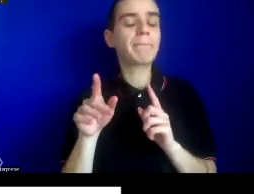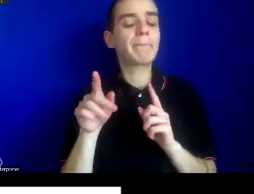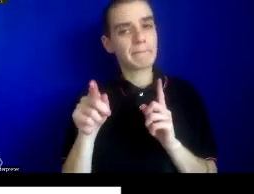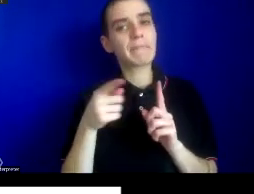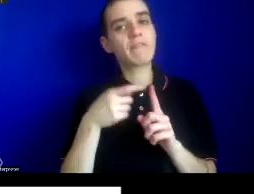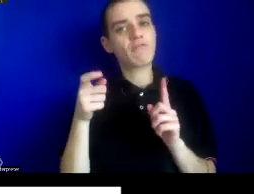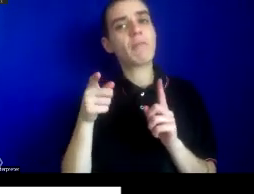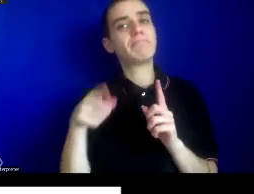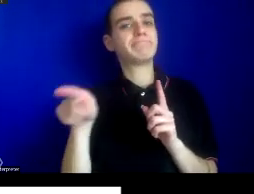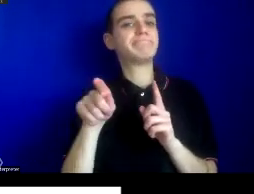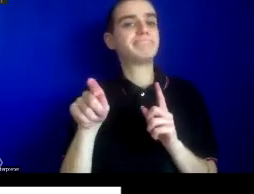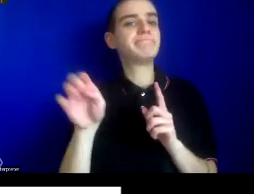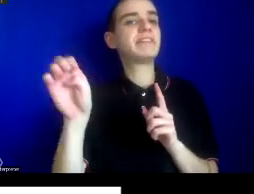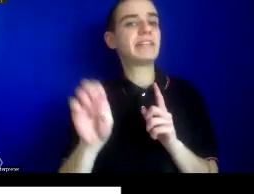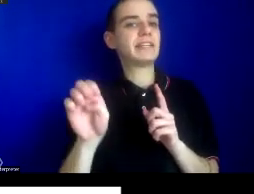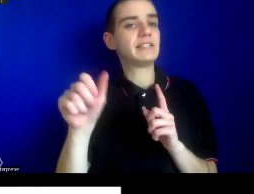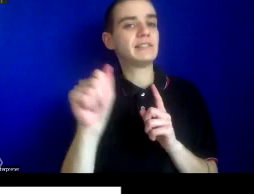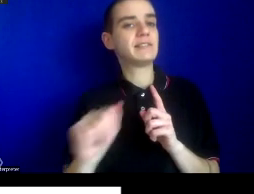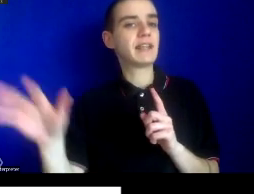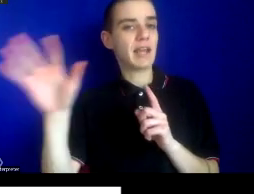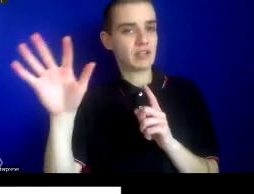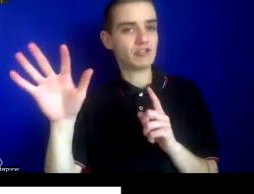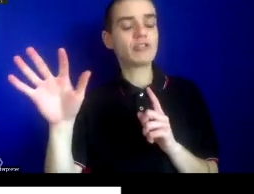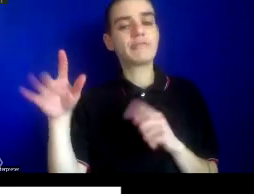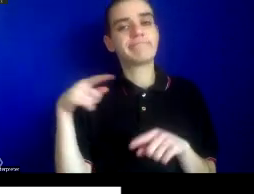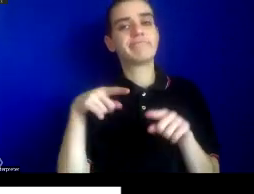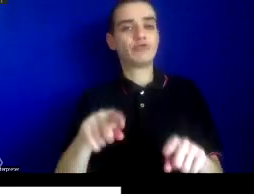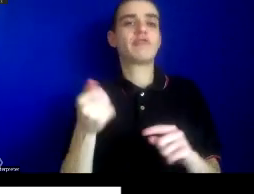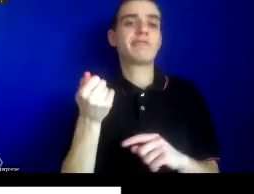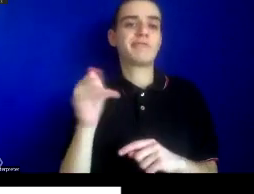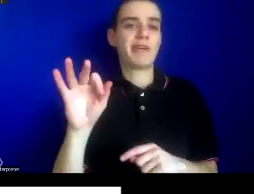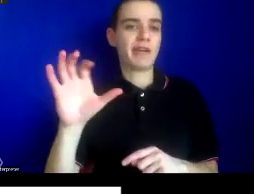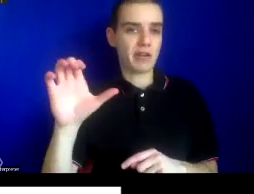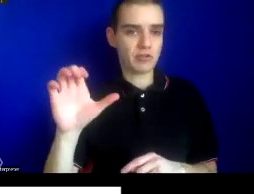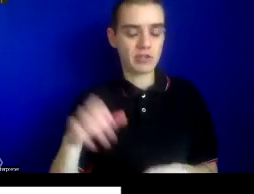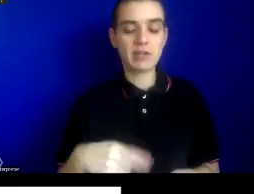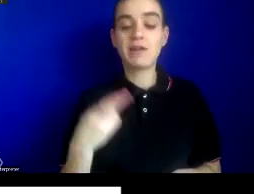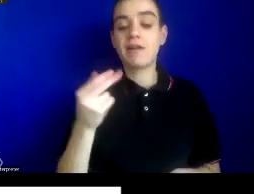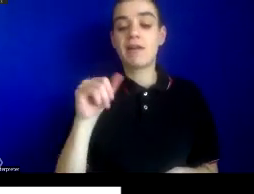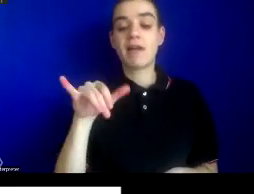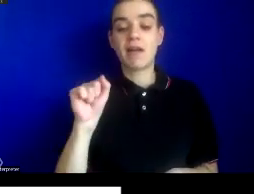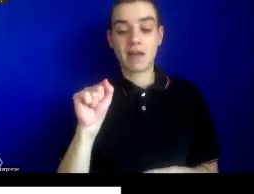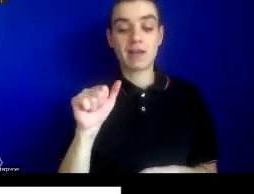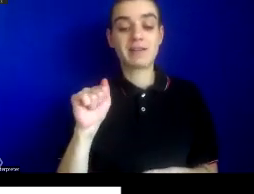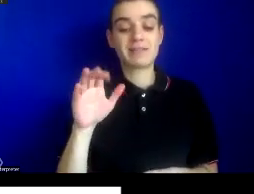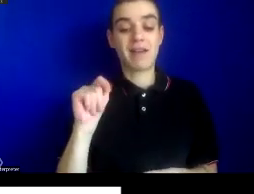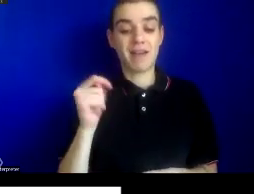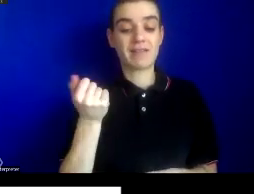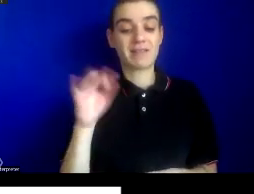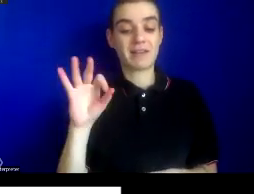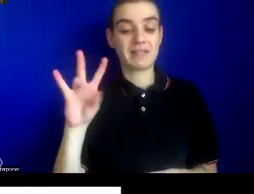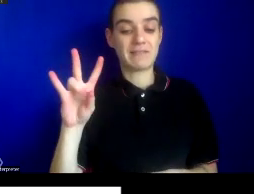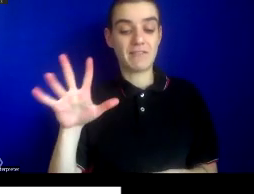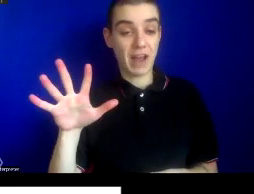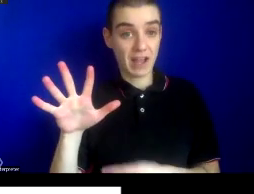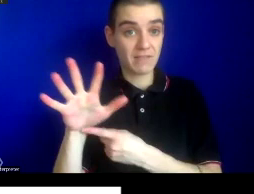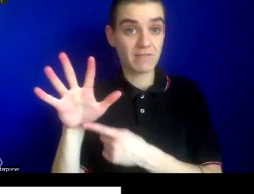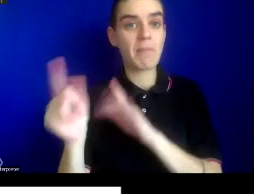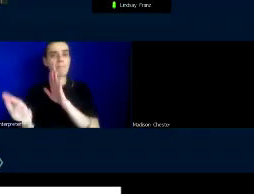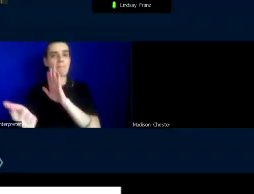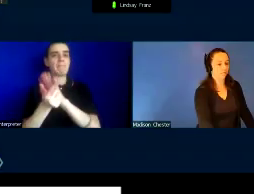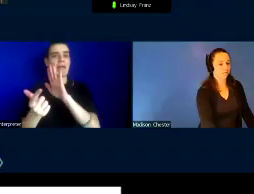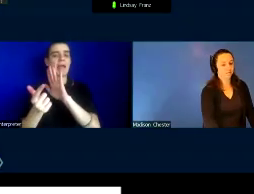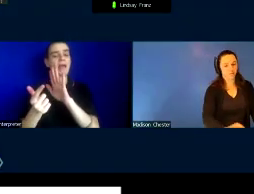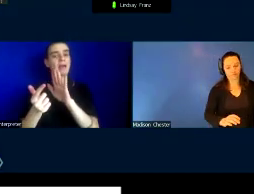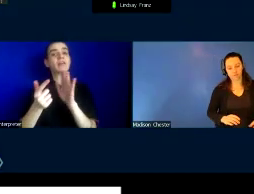East Asia in the 19th century. The Page Act of 1875 banned the immigration of Chinese women to